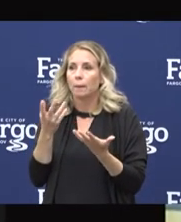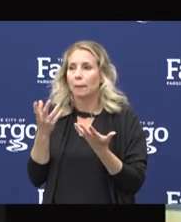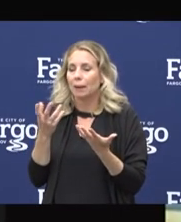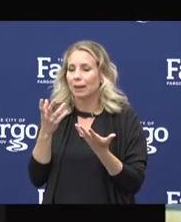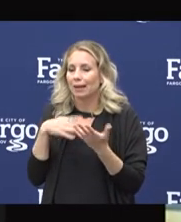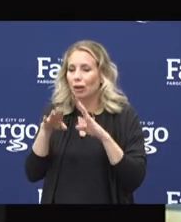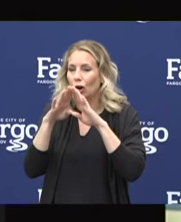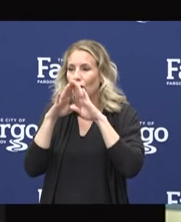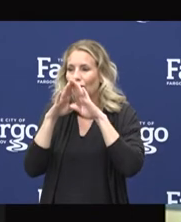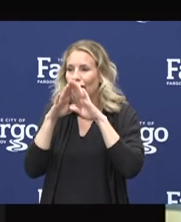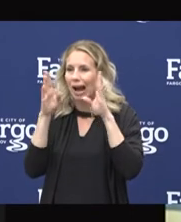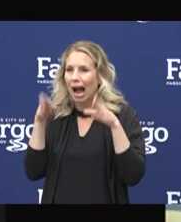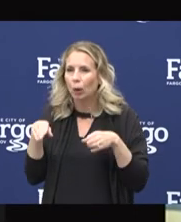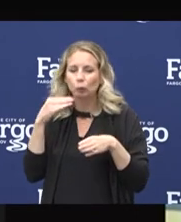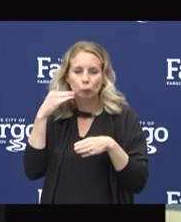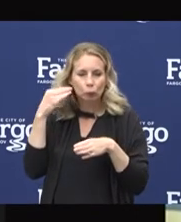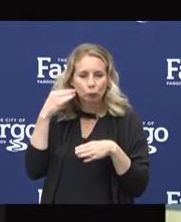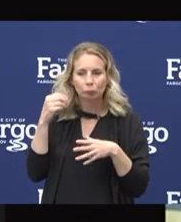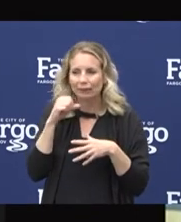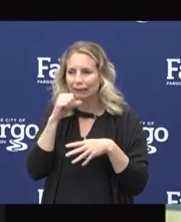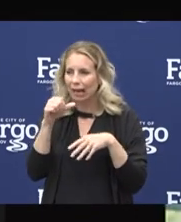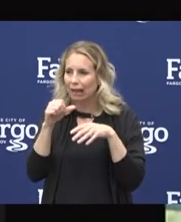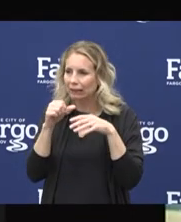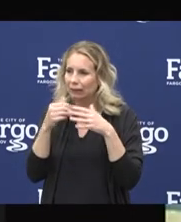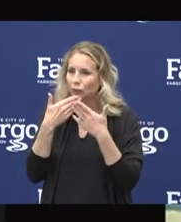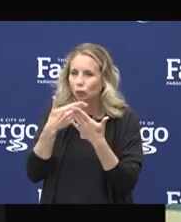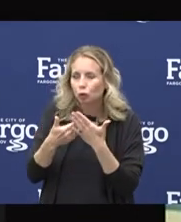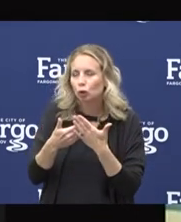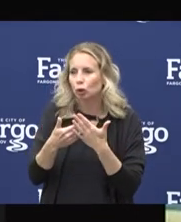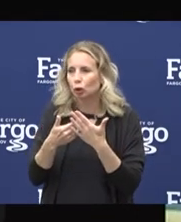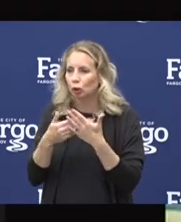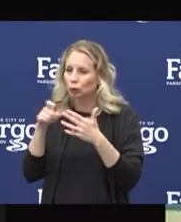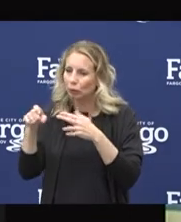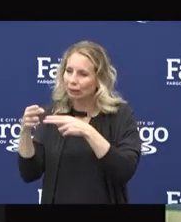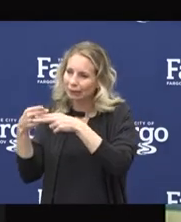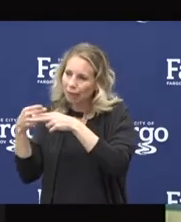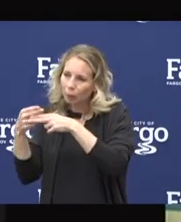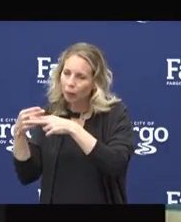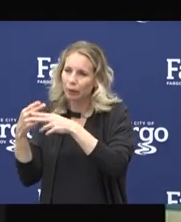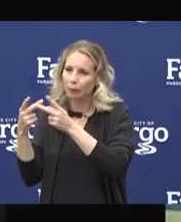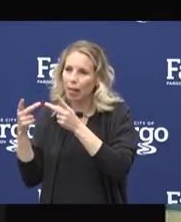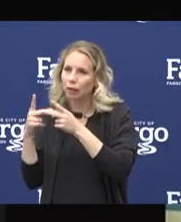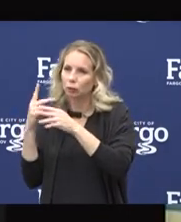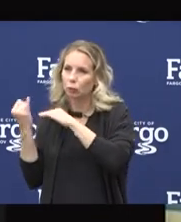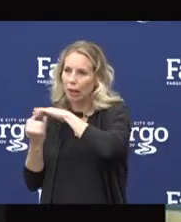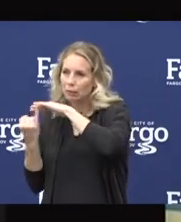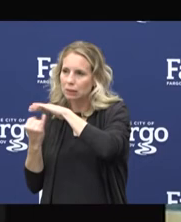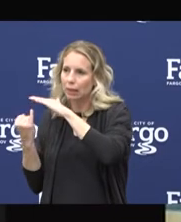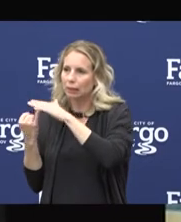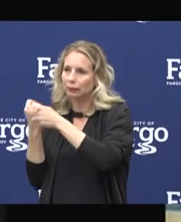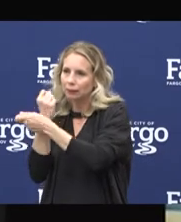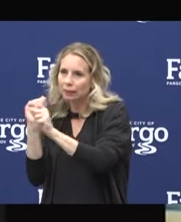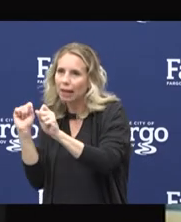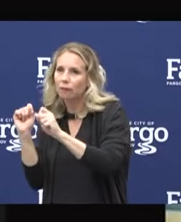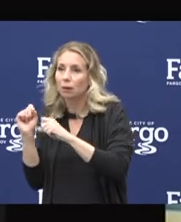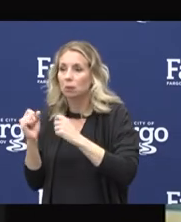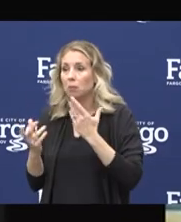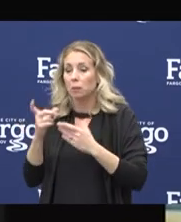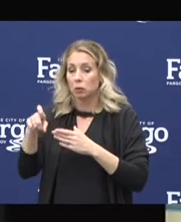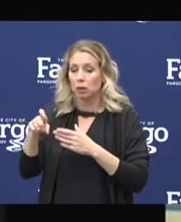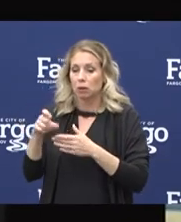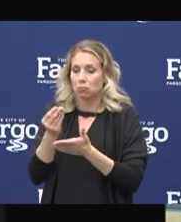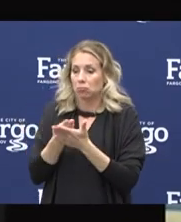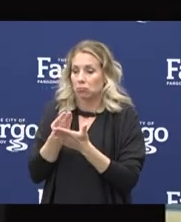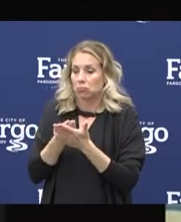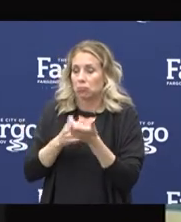shelter and you need some temporary sheltering so that you're safely isolating and quarantined. Or maybe you need financial